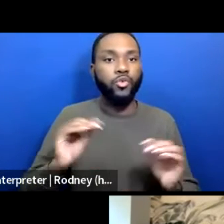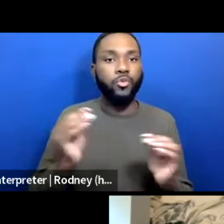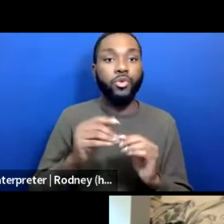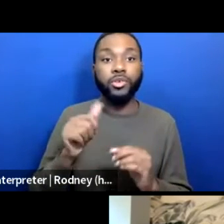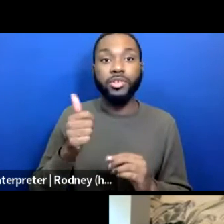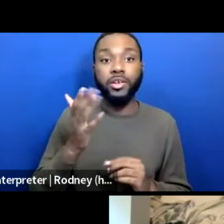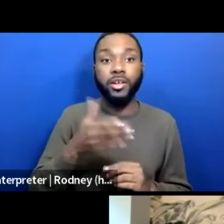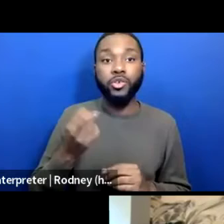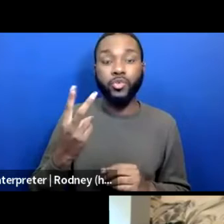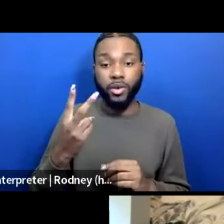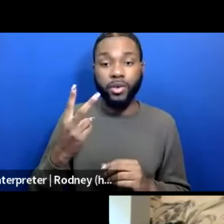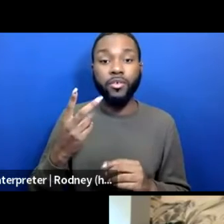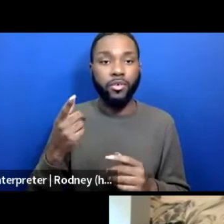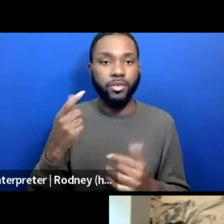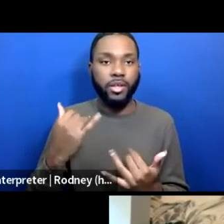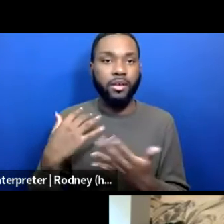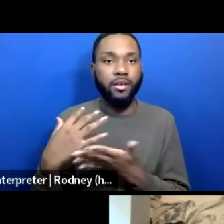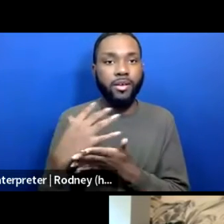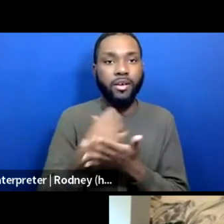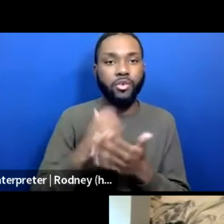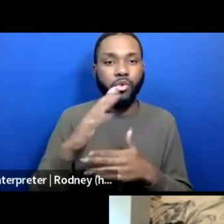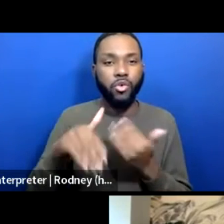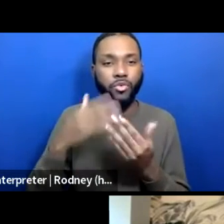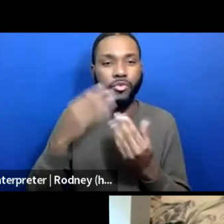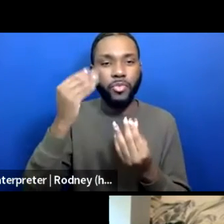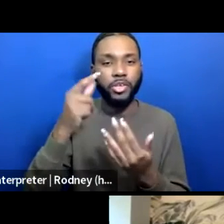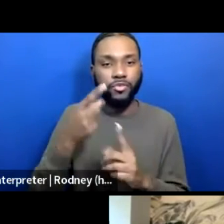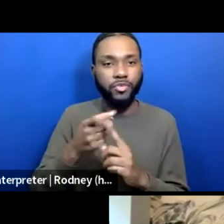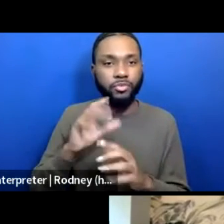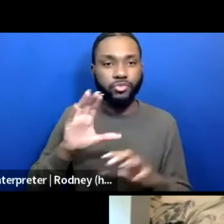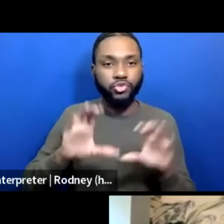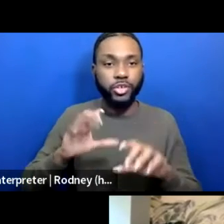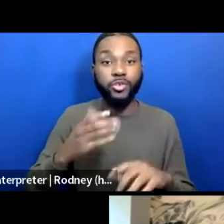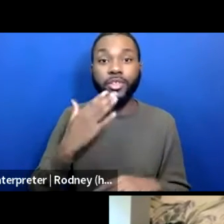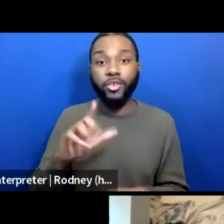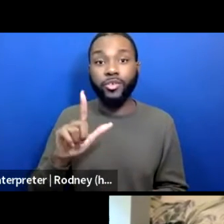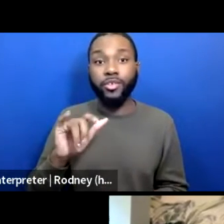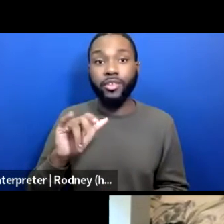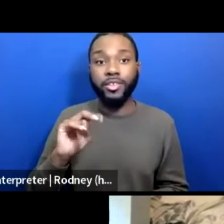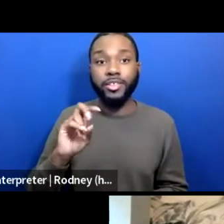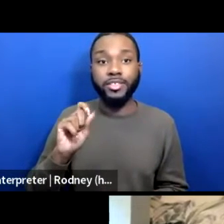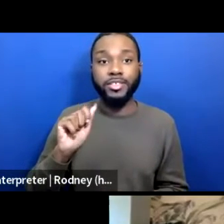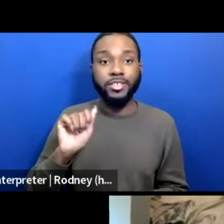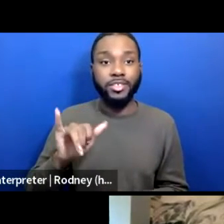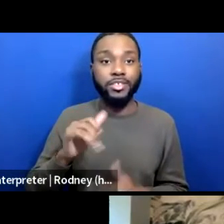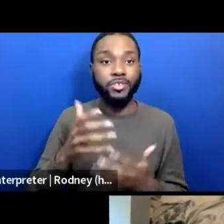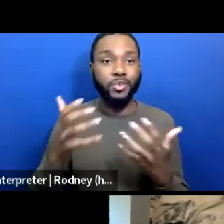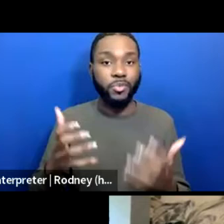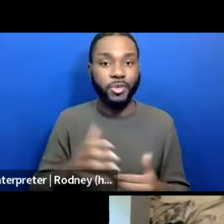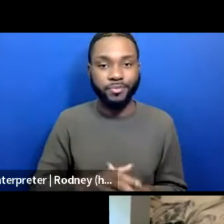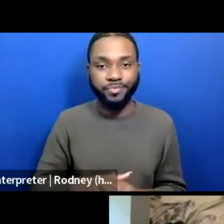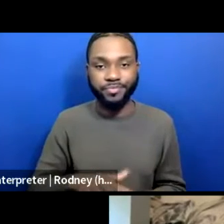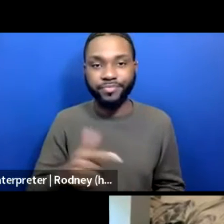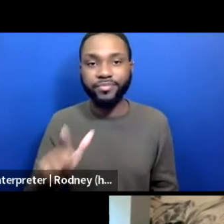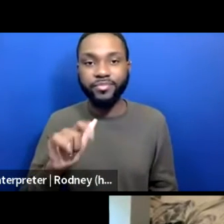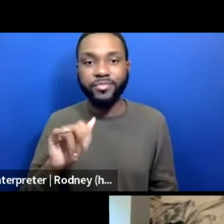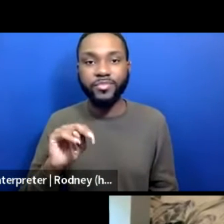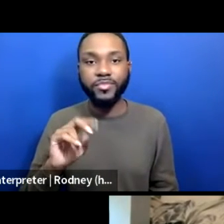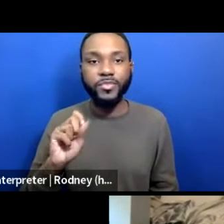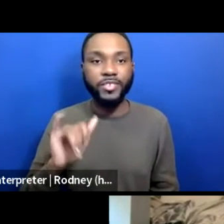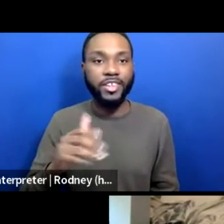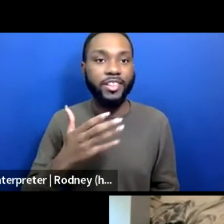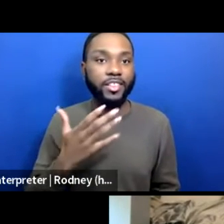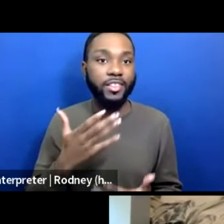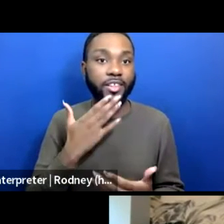is gathering those actuals of theaters who are putting into practice. So, Lindsay, thank you so much for being here. Thank you for having me. And I also want to,